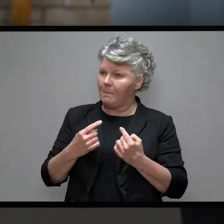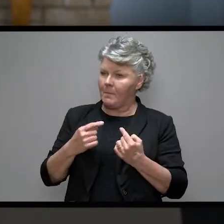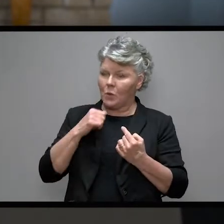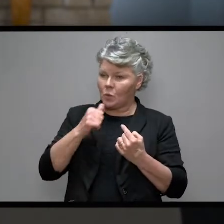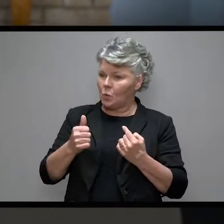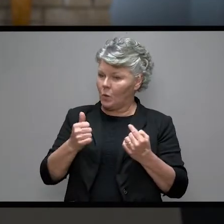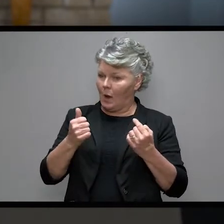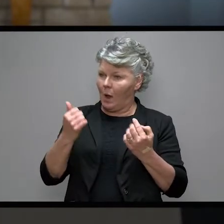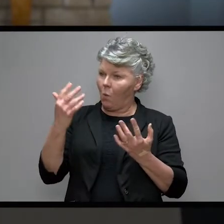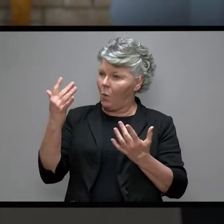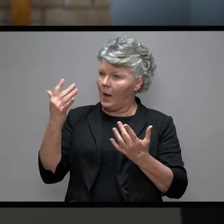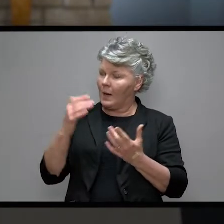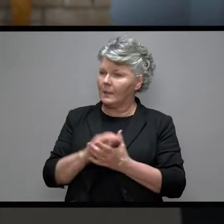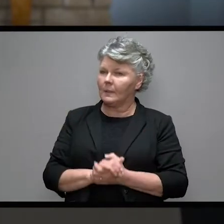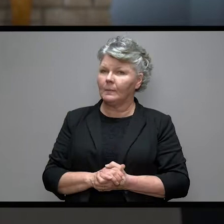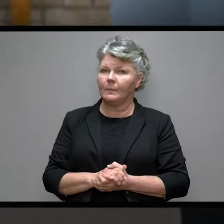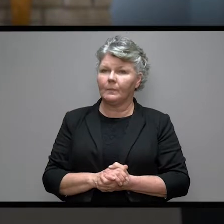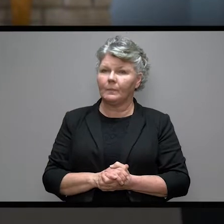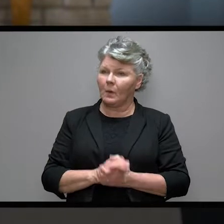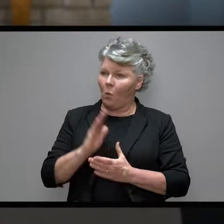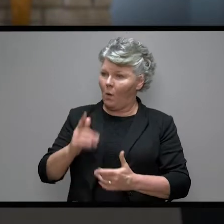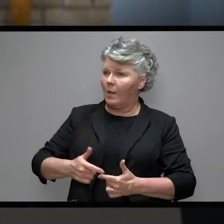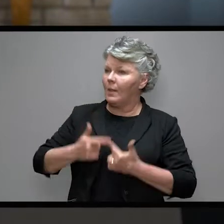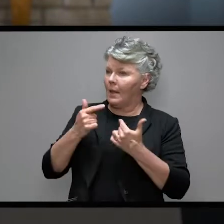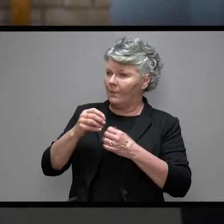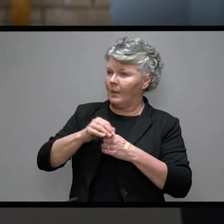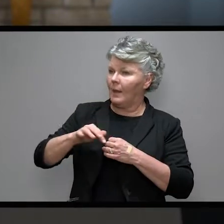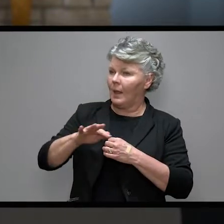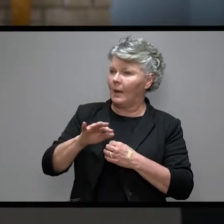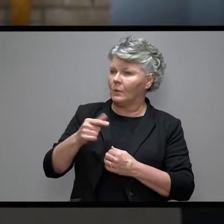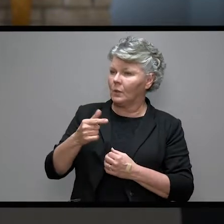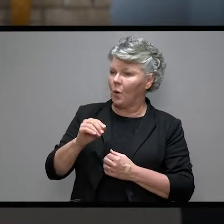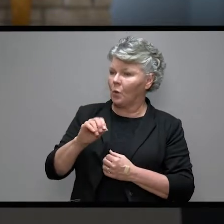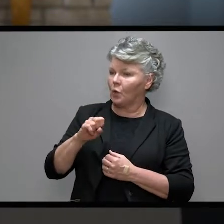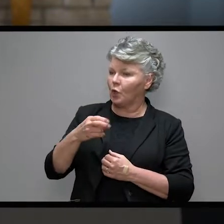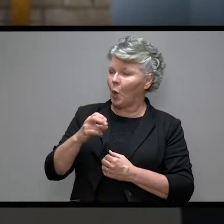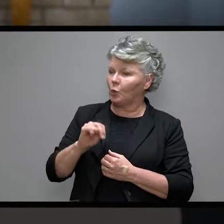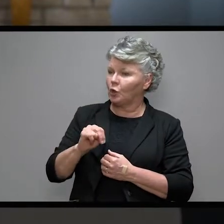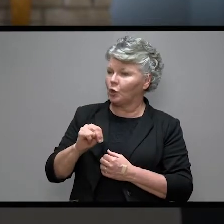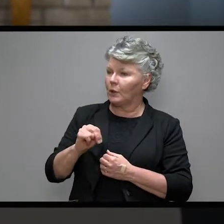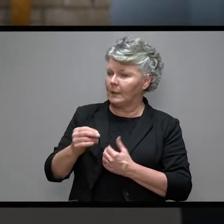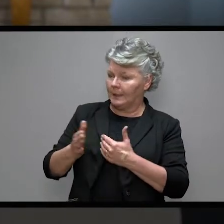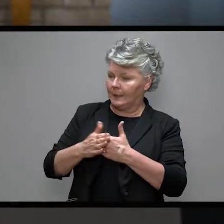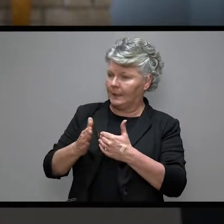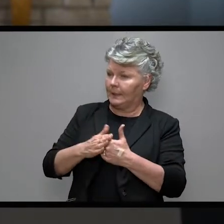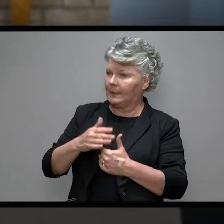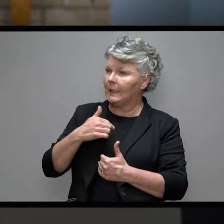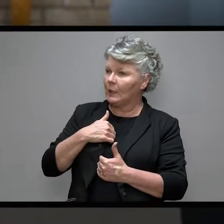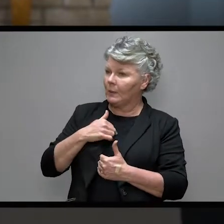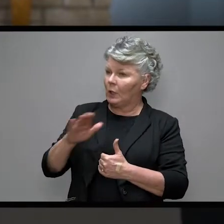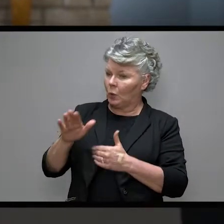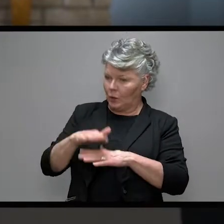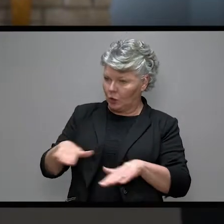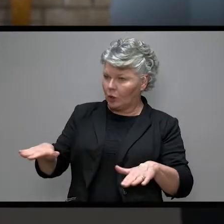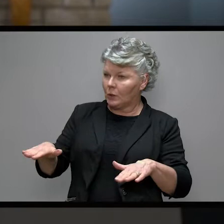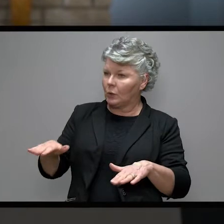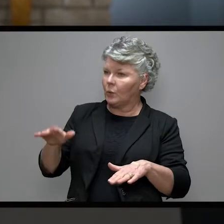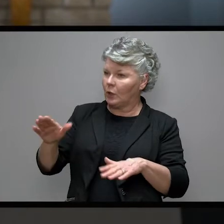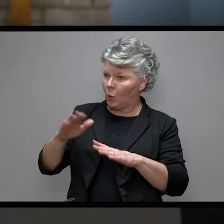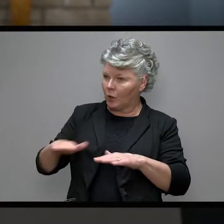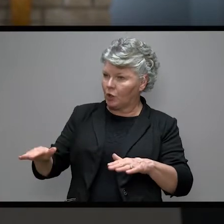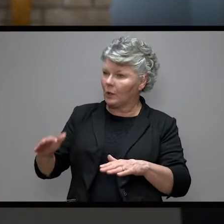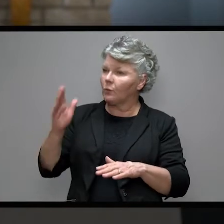not tarry. You shall dwell in the land of Goshen, and you shall be near me, you and your children and your